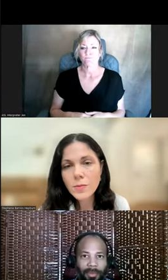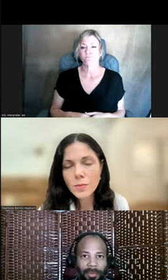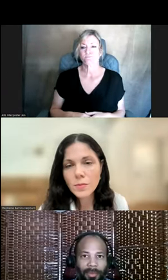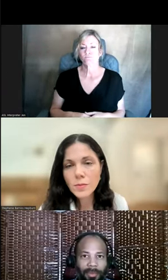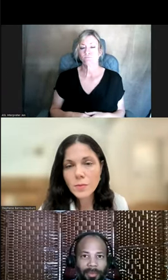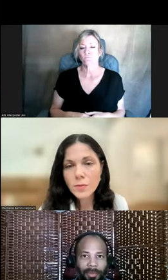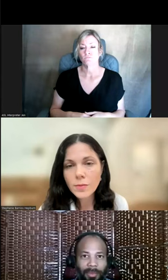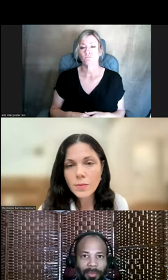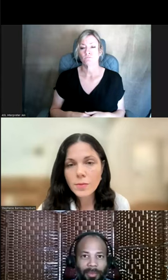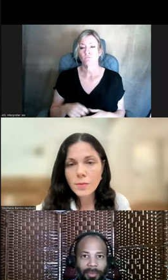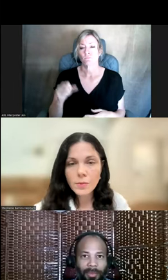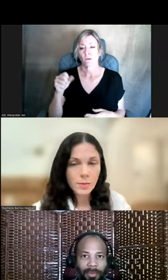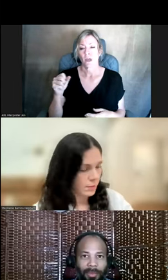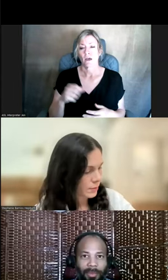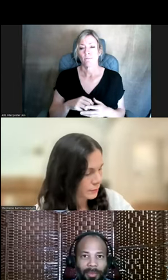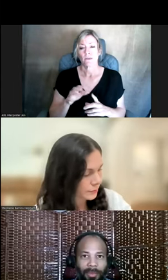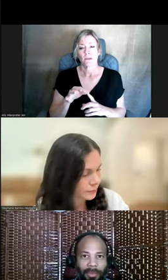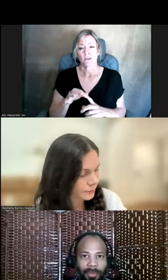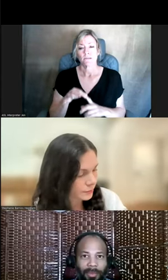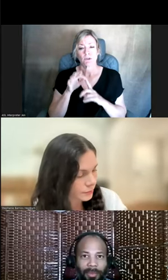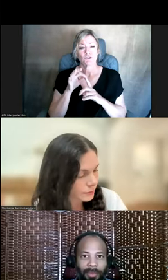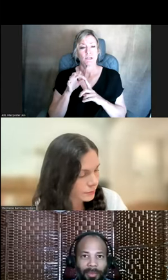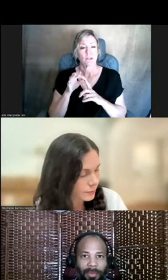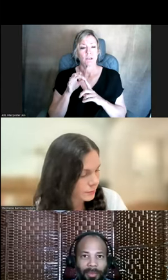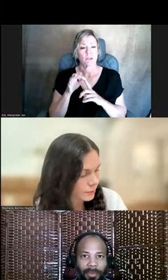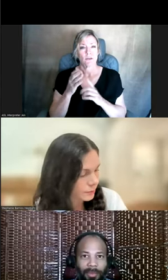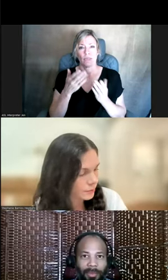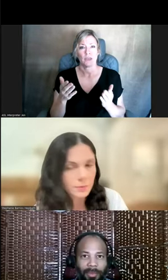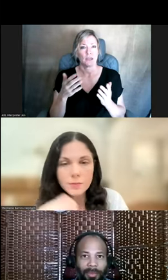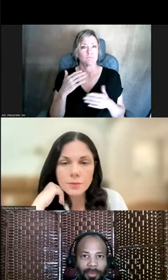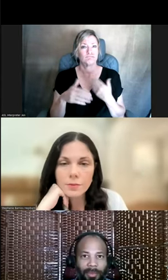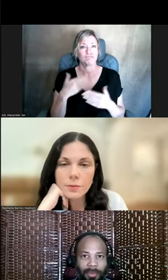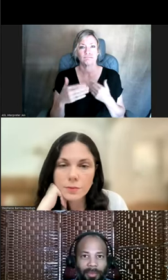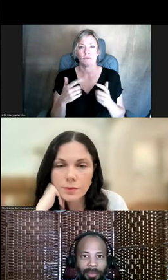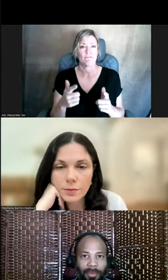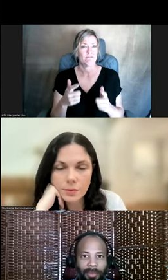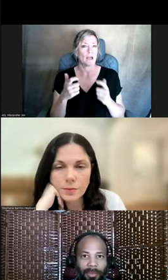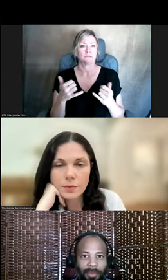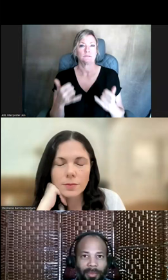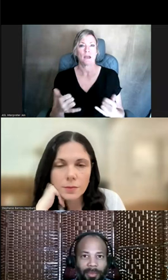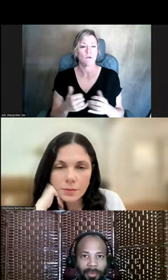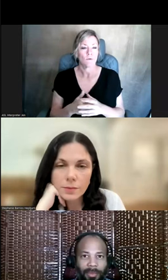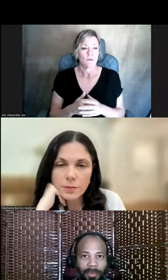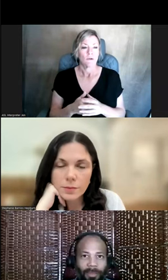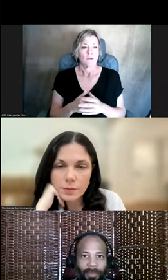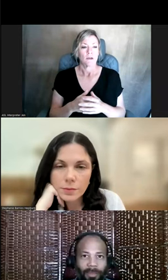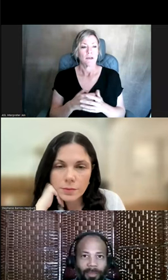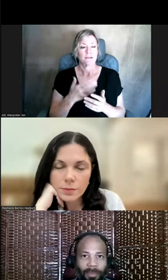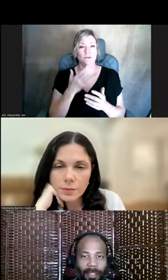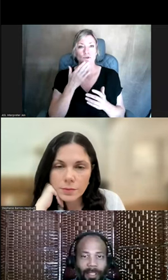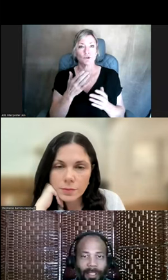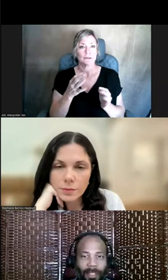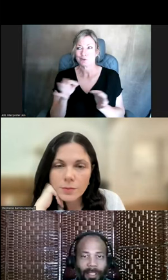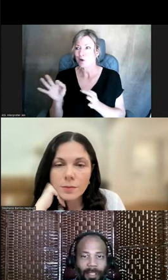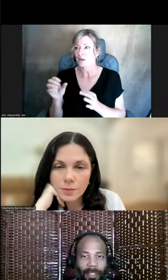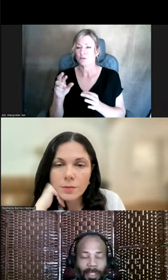Yeah, I think that, you know, especially as quickly as things move now, something that's a good distraction or